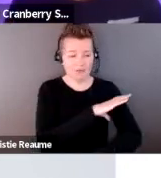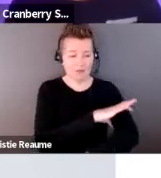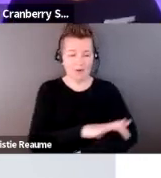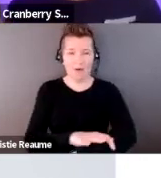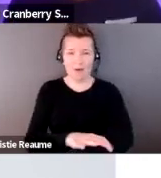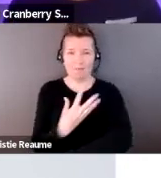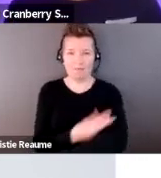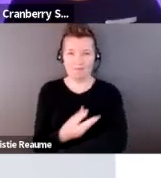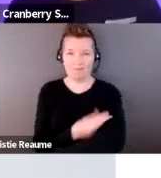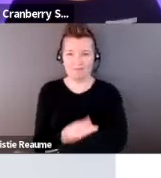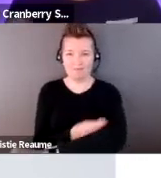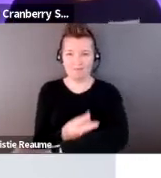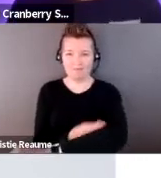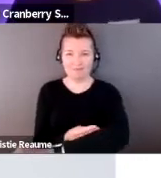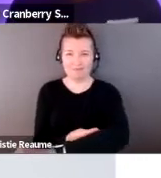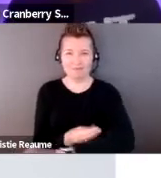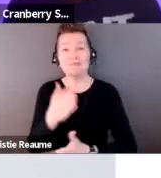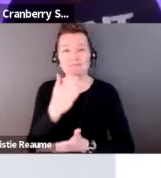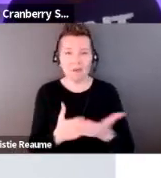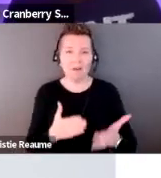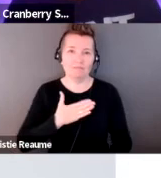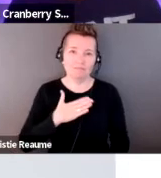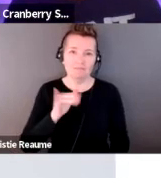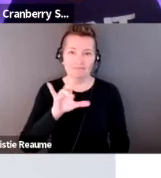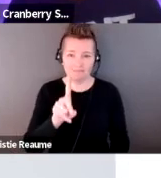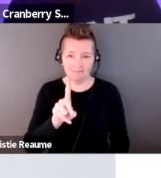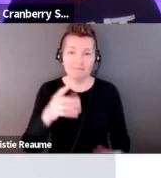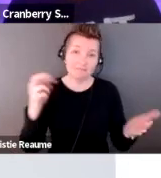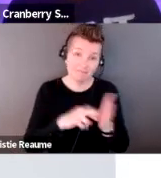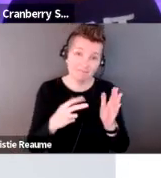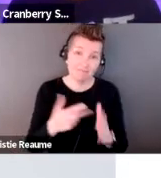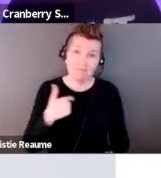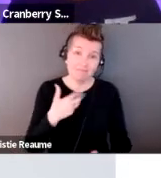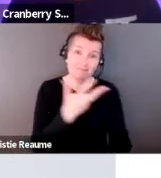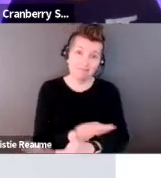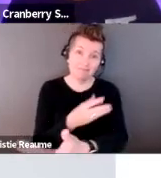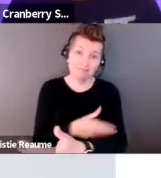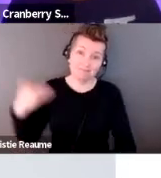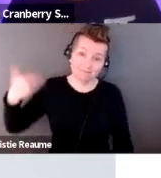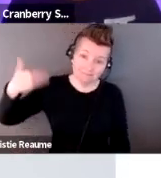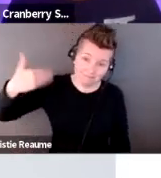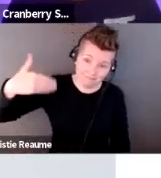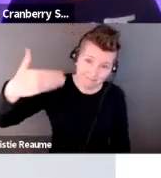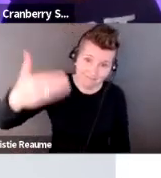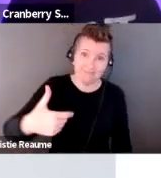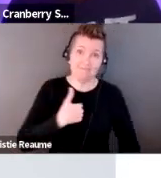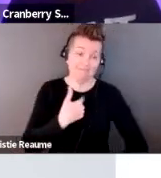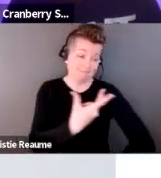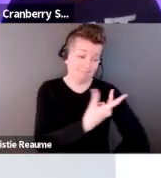specific aspect of my identity, which is, you know, I get my blood drawn a lot and I get needles in my arm a lot. And,